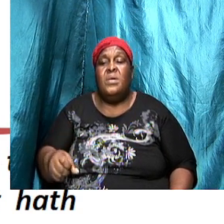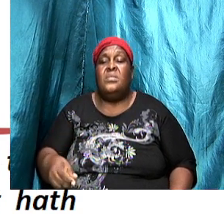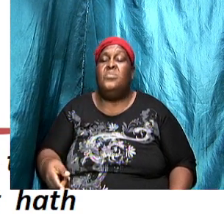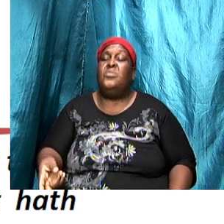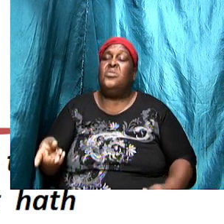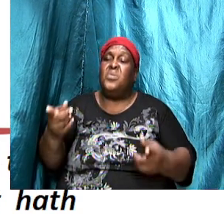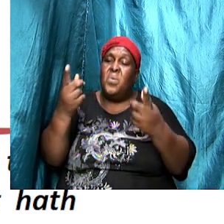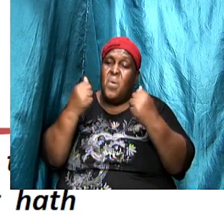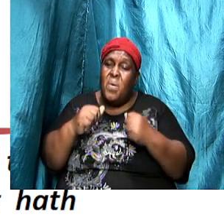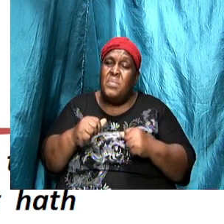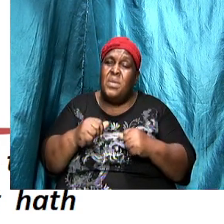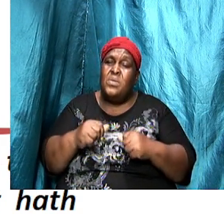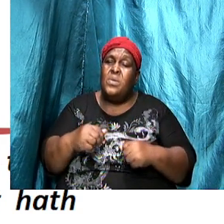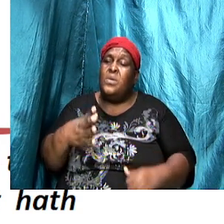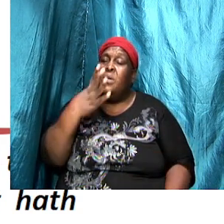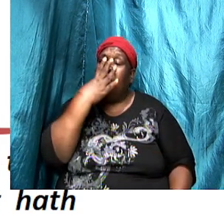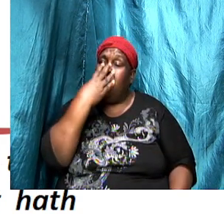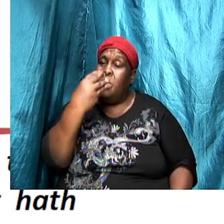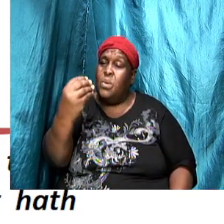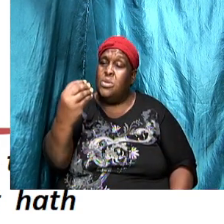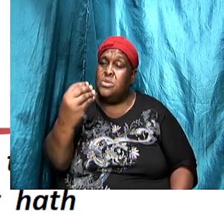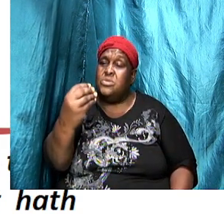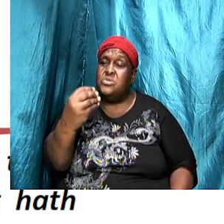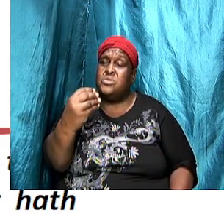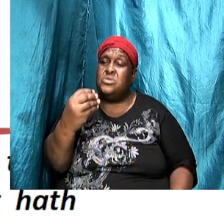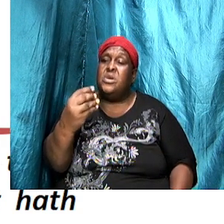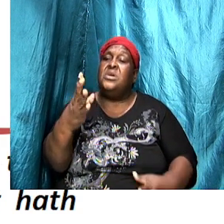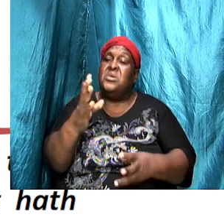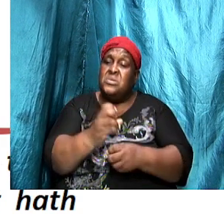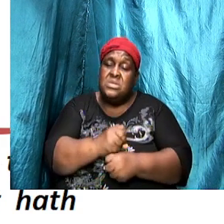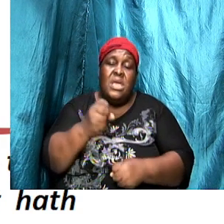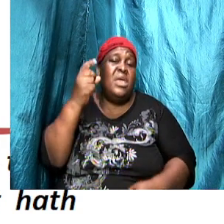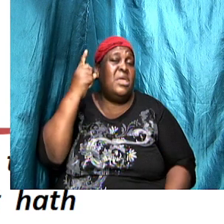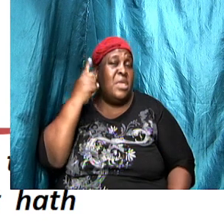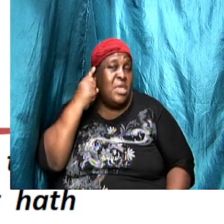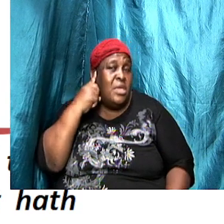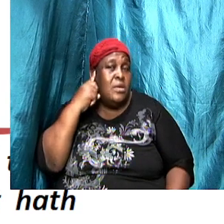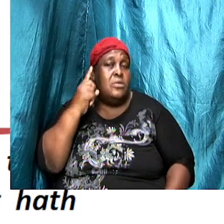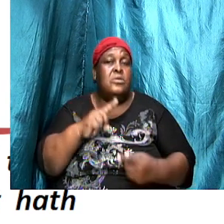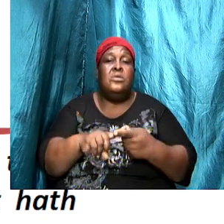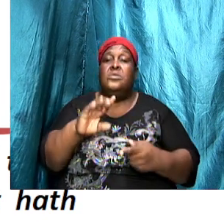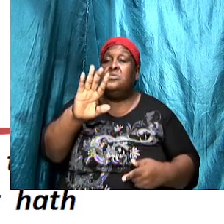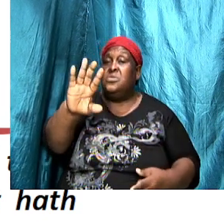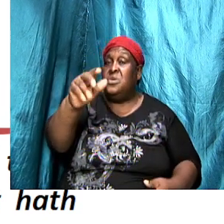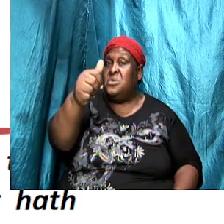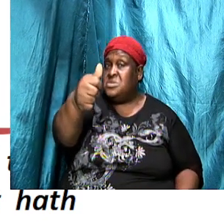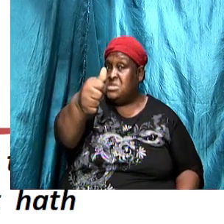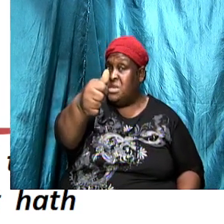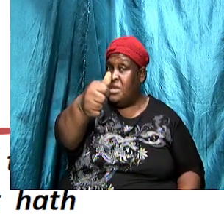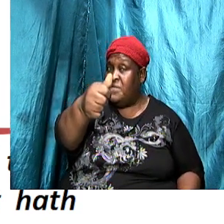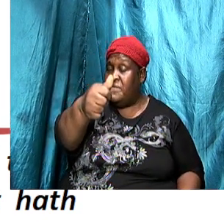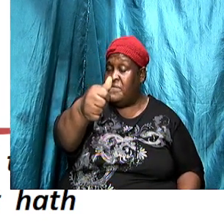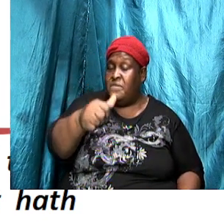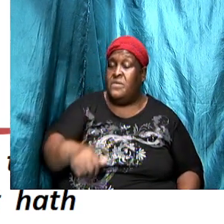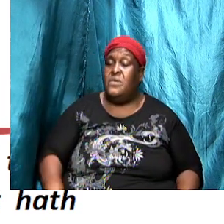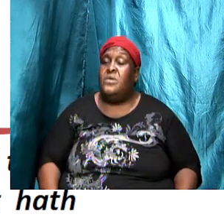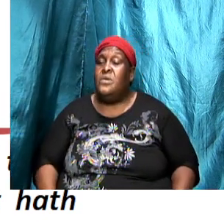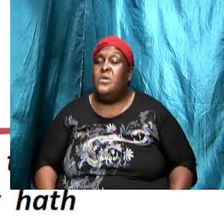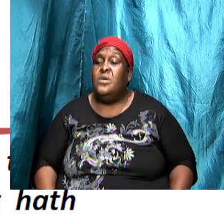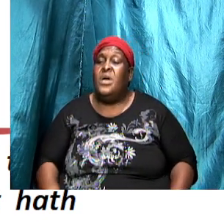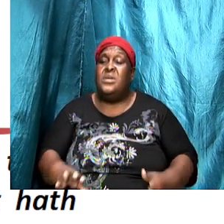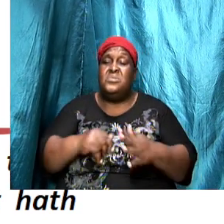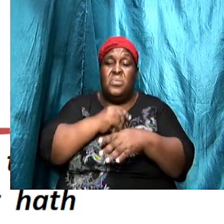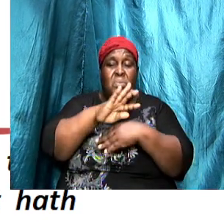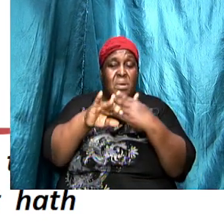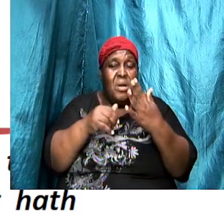in wolves take heed therefore unto yourselves this was Paul writing to them and to